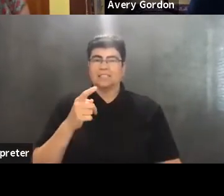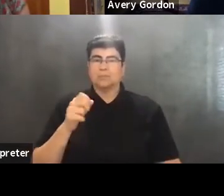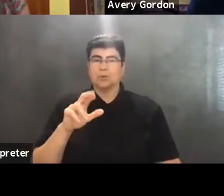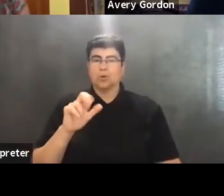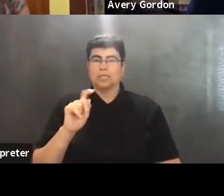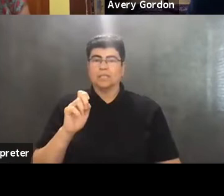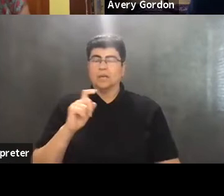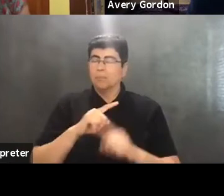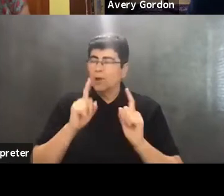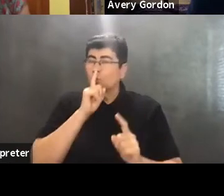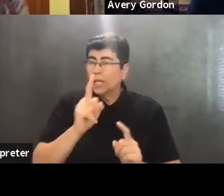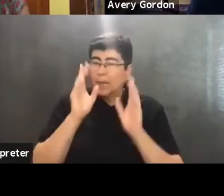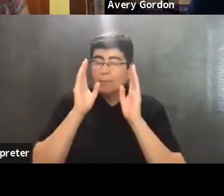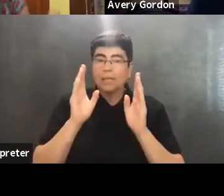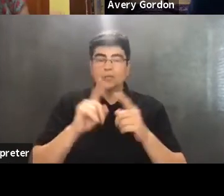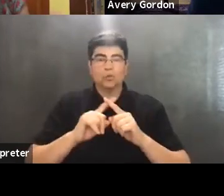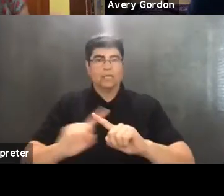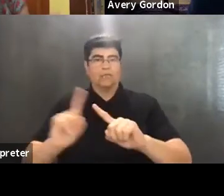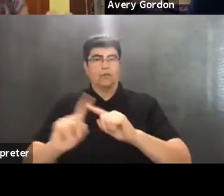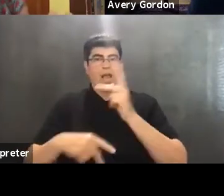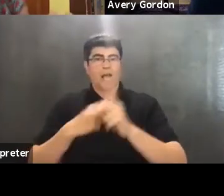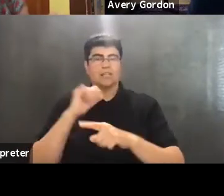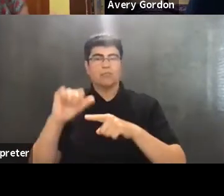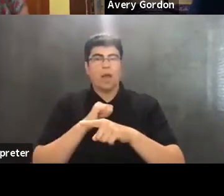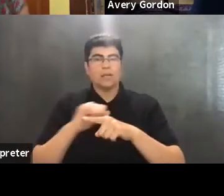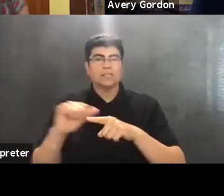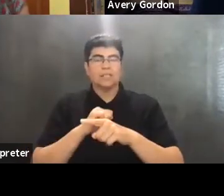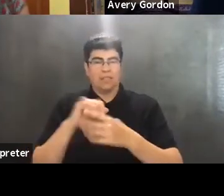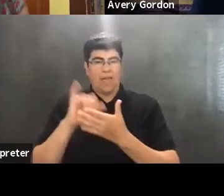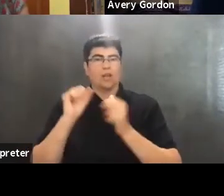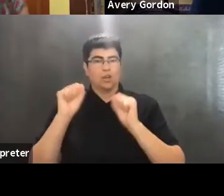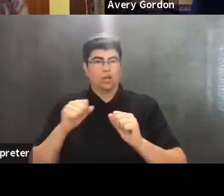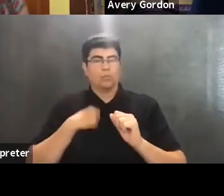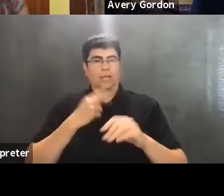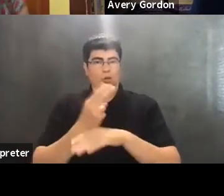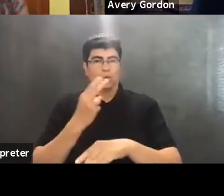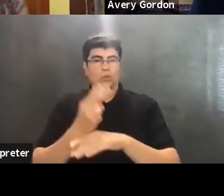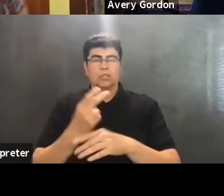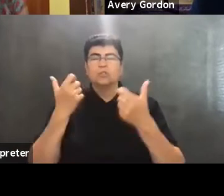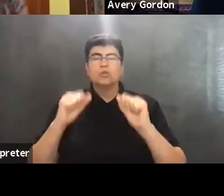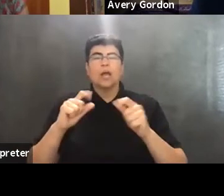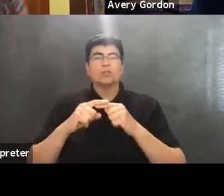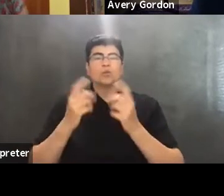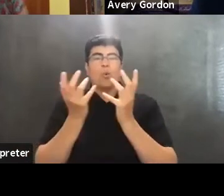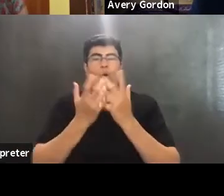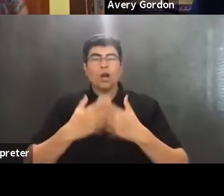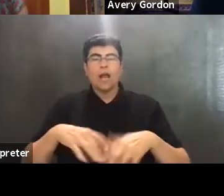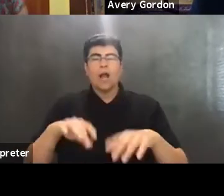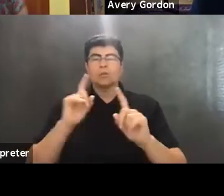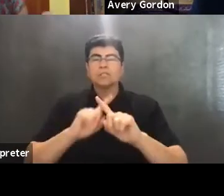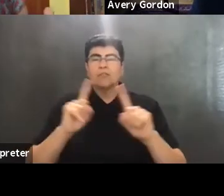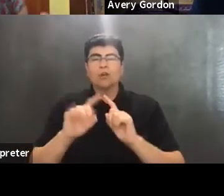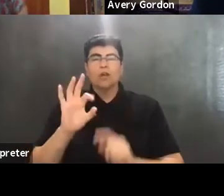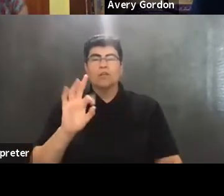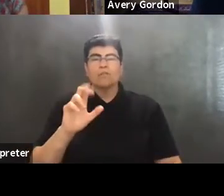attention to the different kinds of practices that could be deployed, trying to work out frameworks of